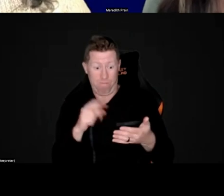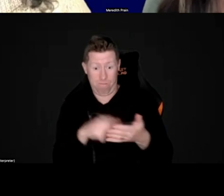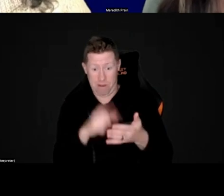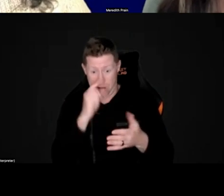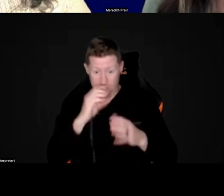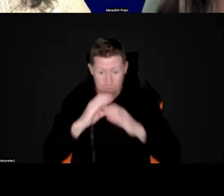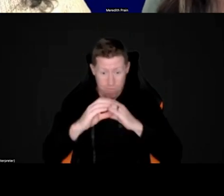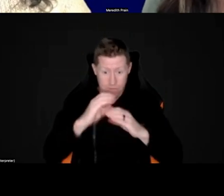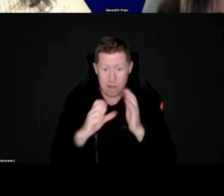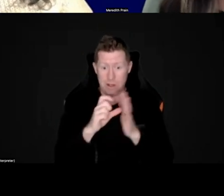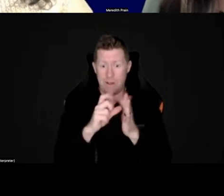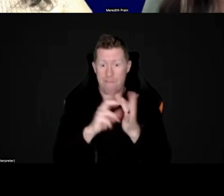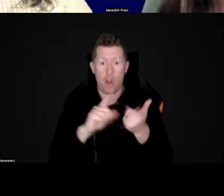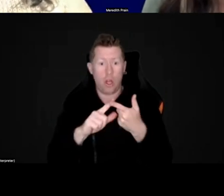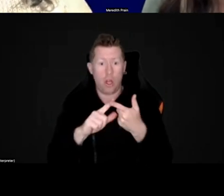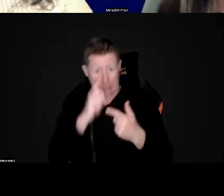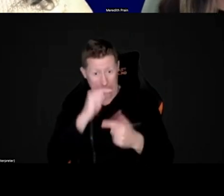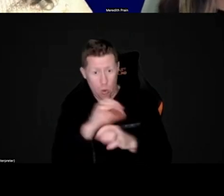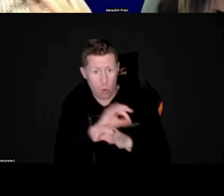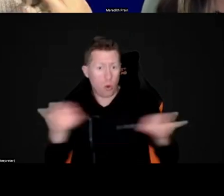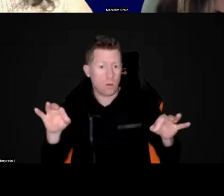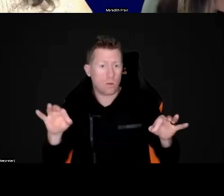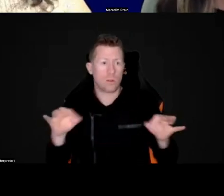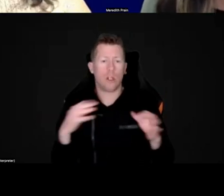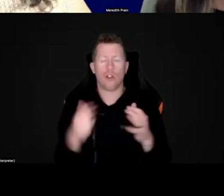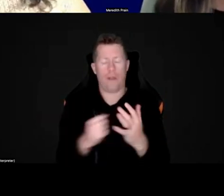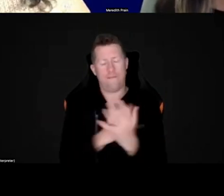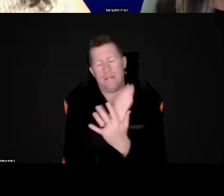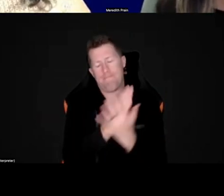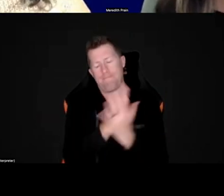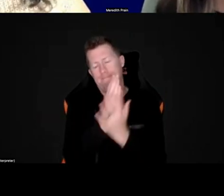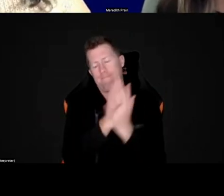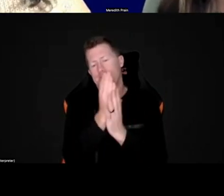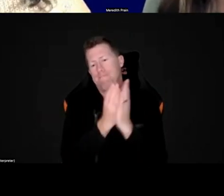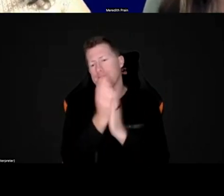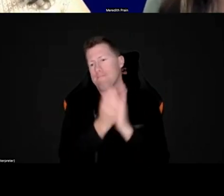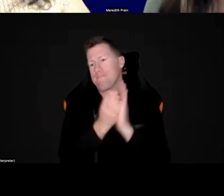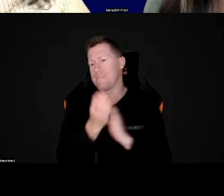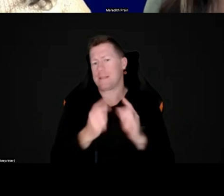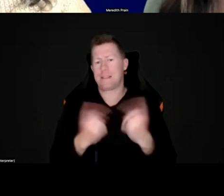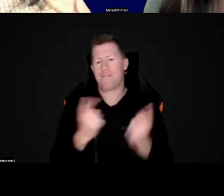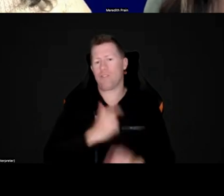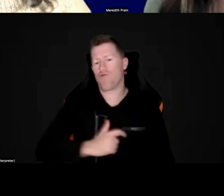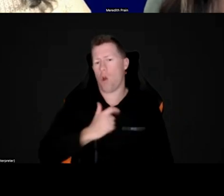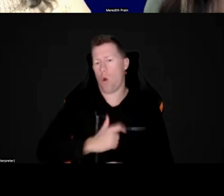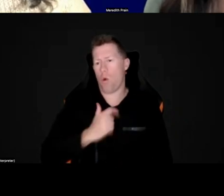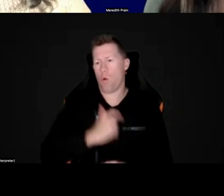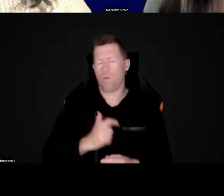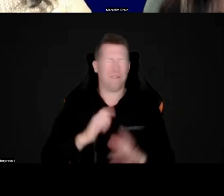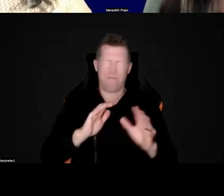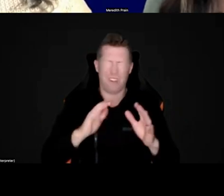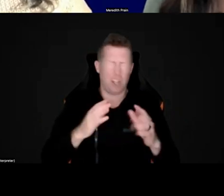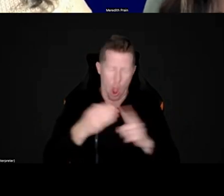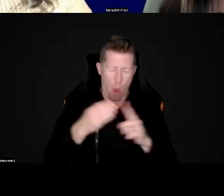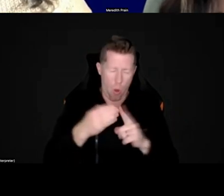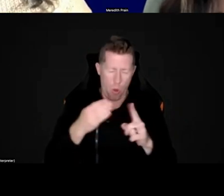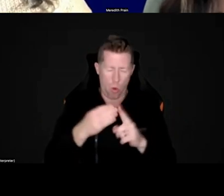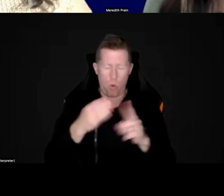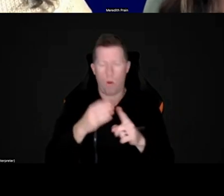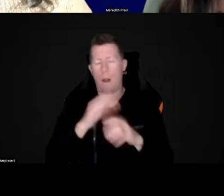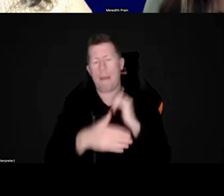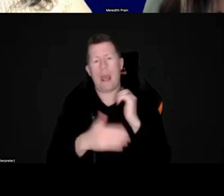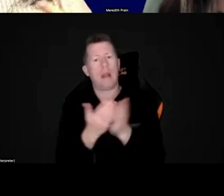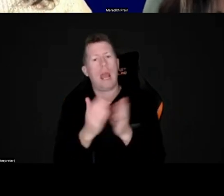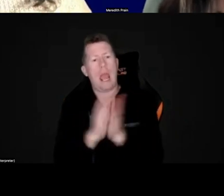communication devices as well. So there's a number of different kinds of roles, um, or goals, but that I, that I work